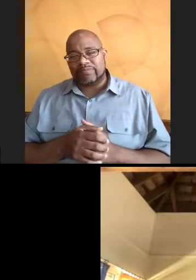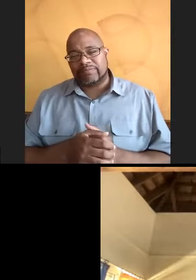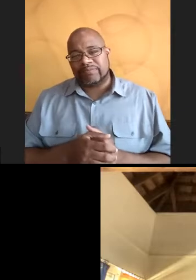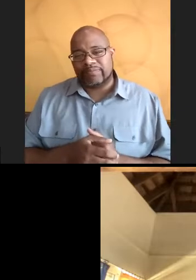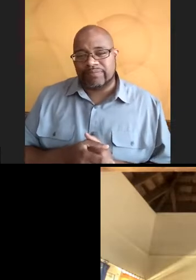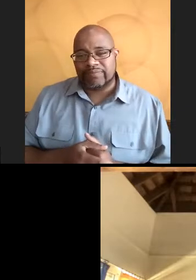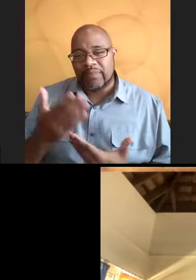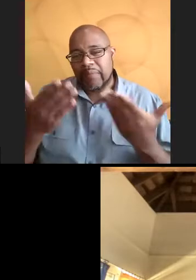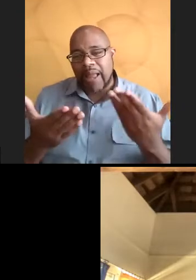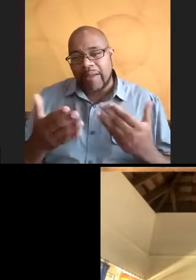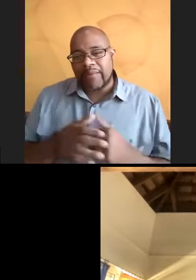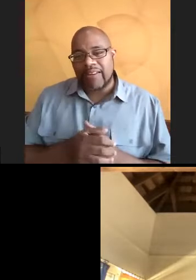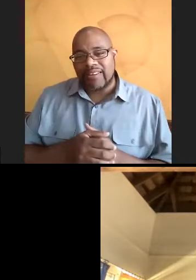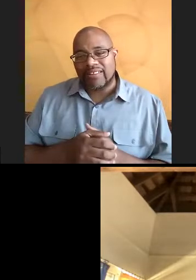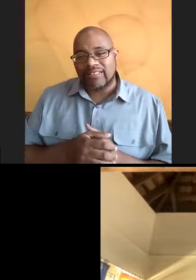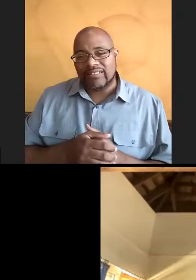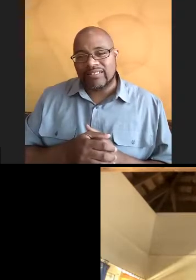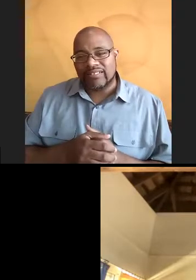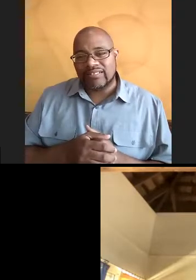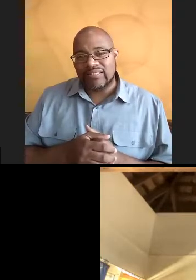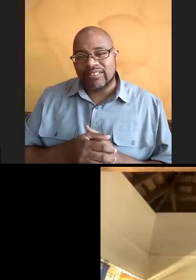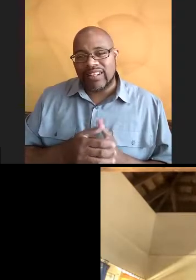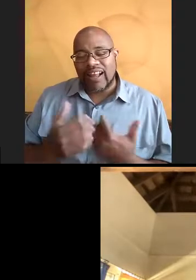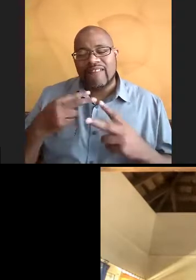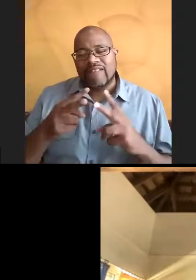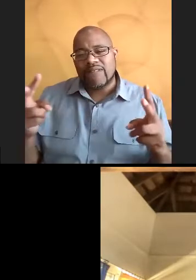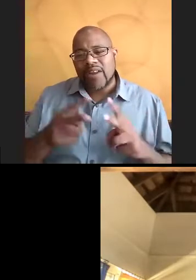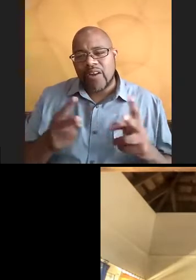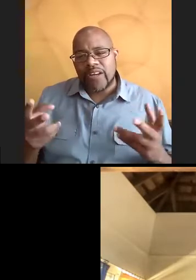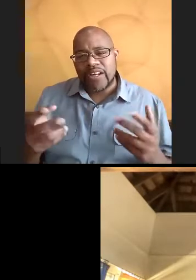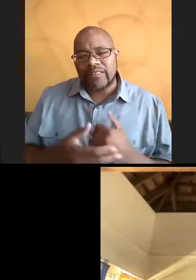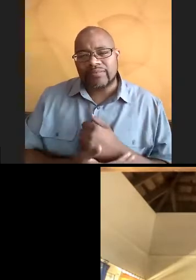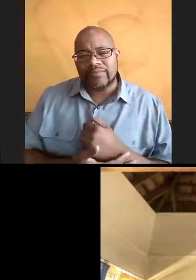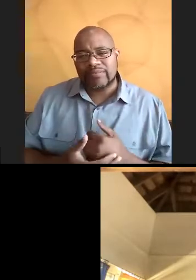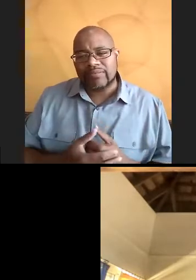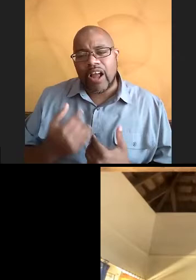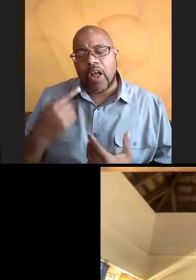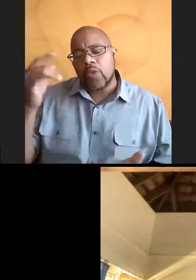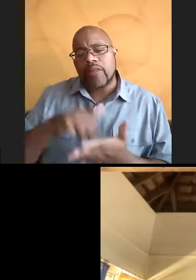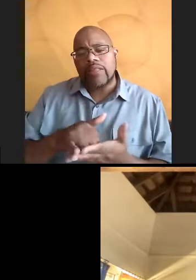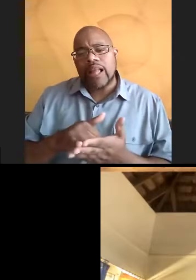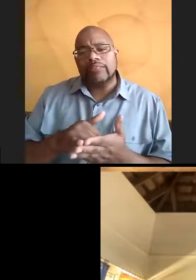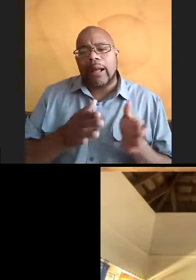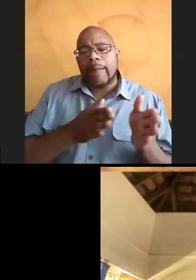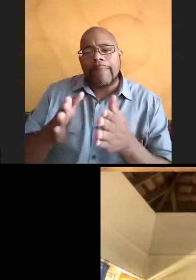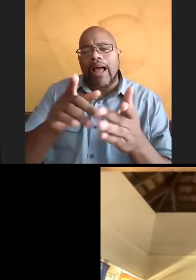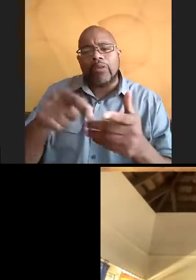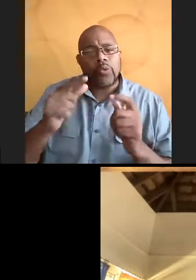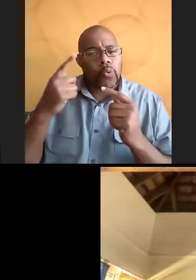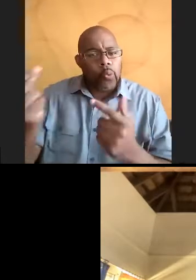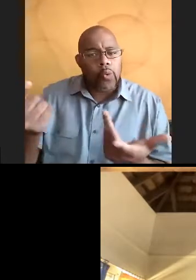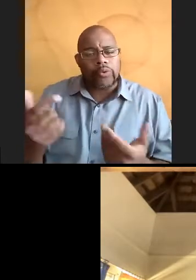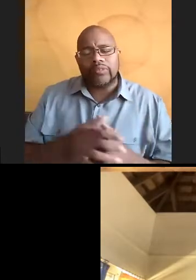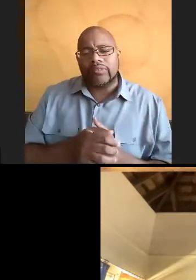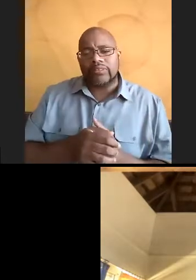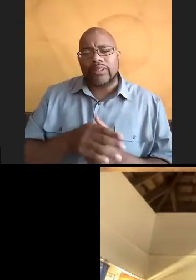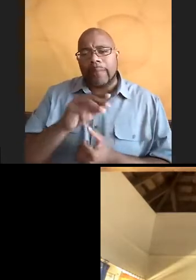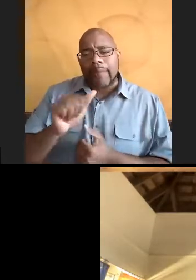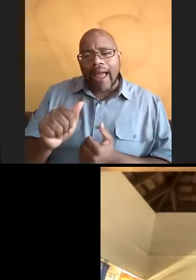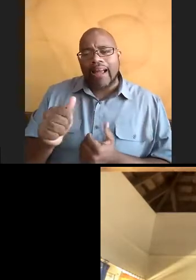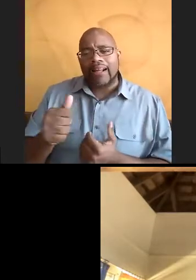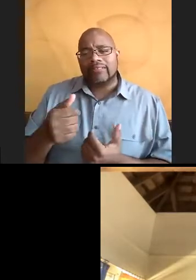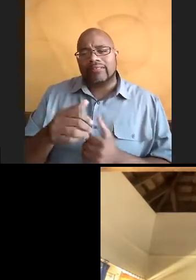know, maybe get a PhD after that. I had a very, I just thought that's the path you took to get a